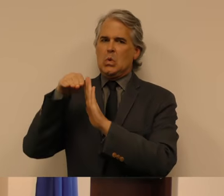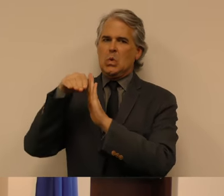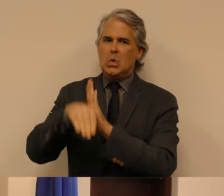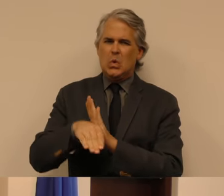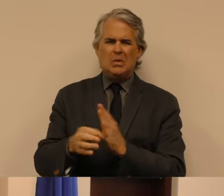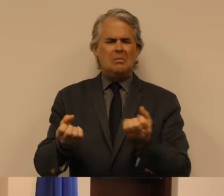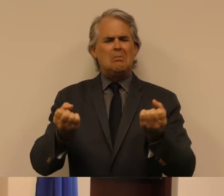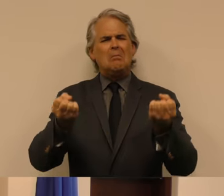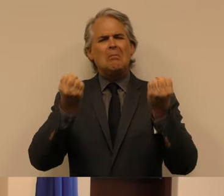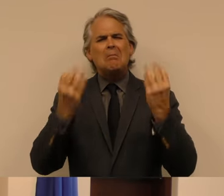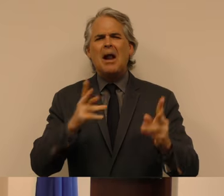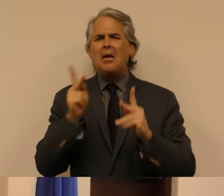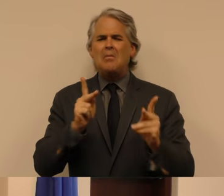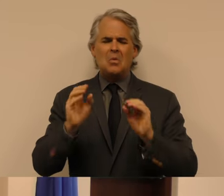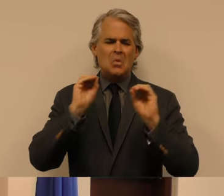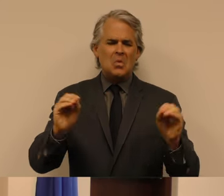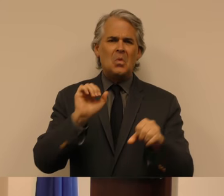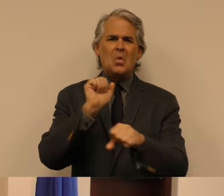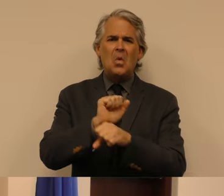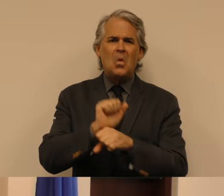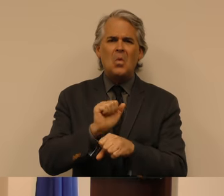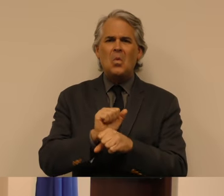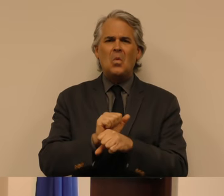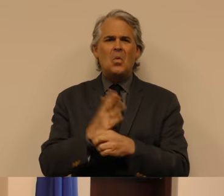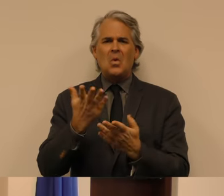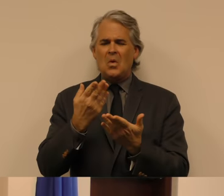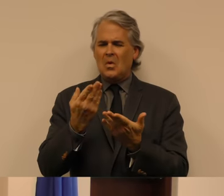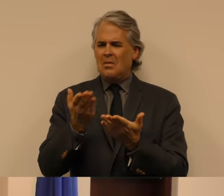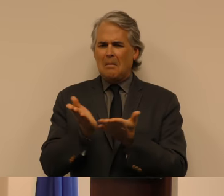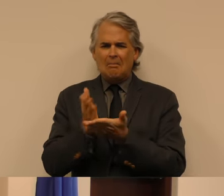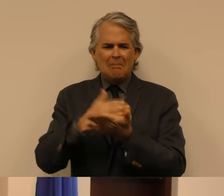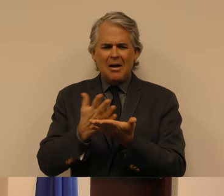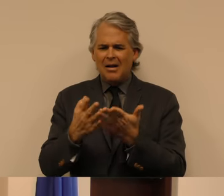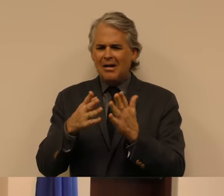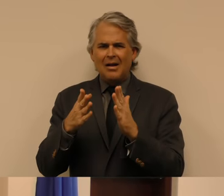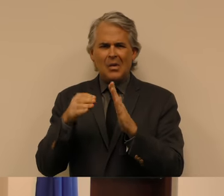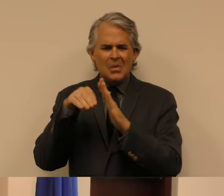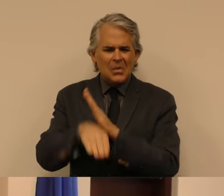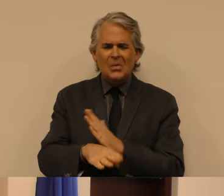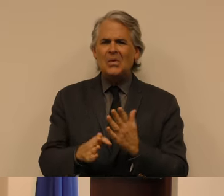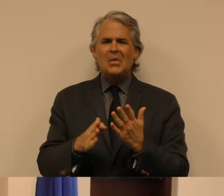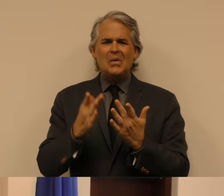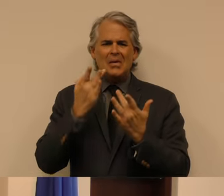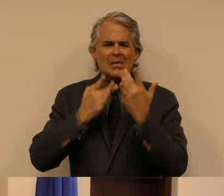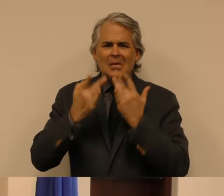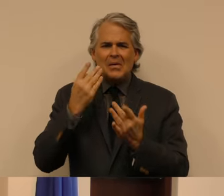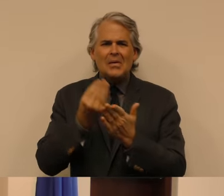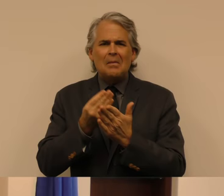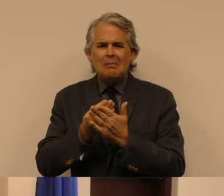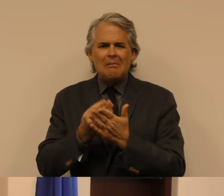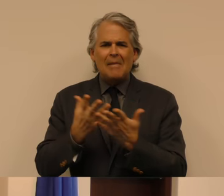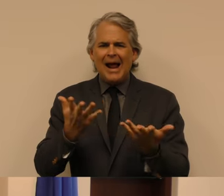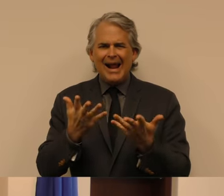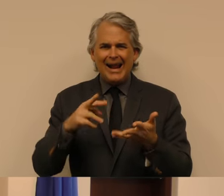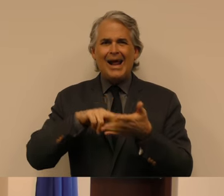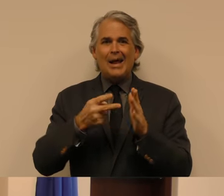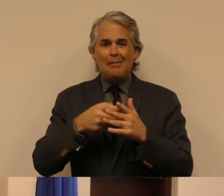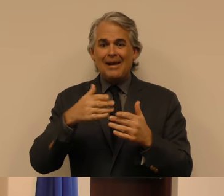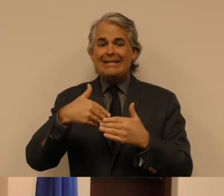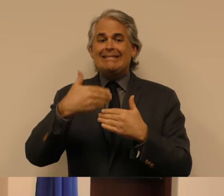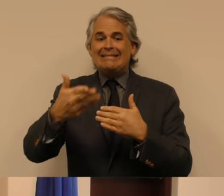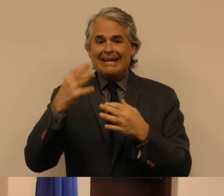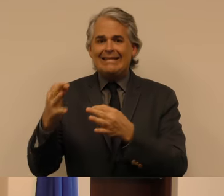in a global recession and a budget shortfall that will lead to more difficult decisions on how to recover.